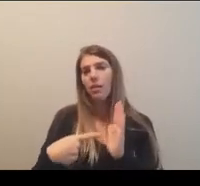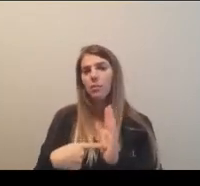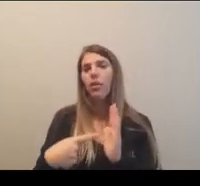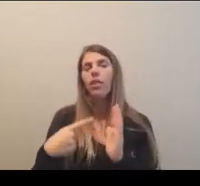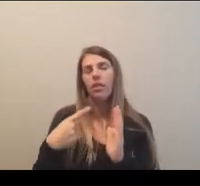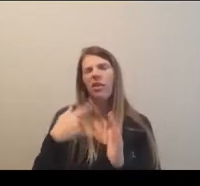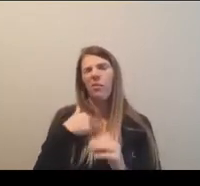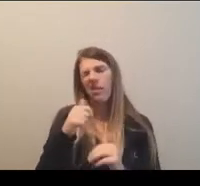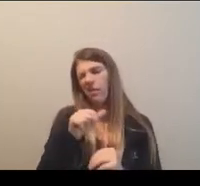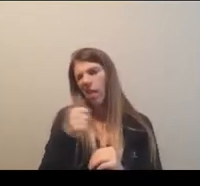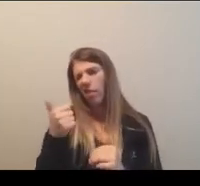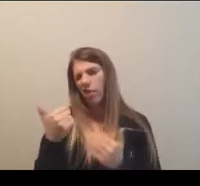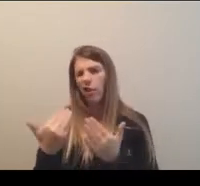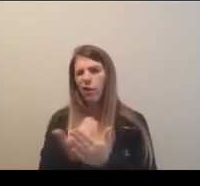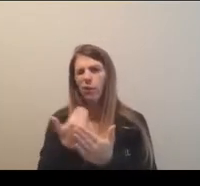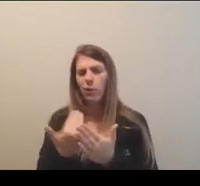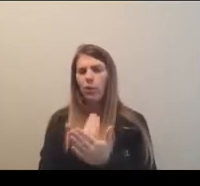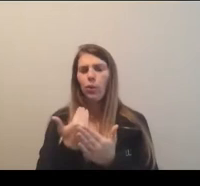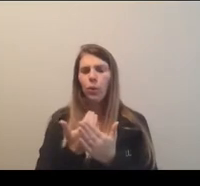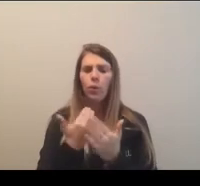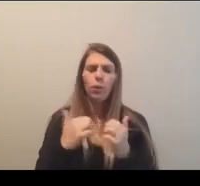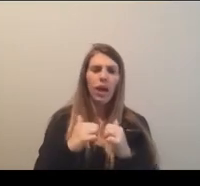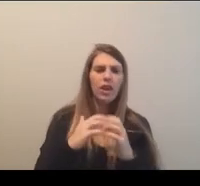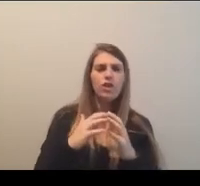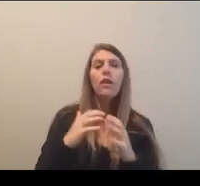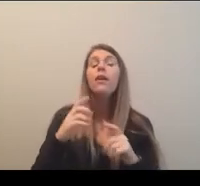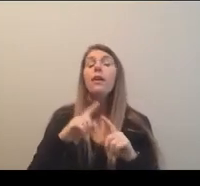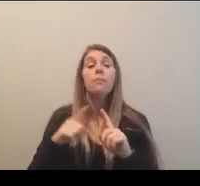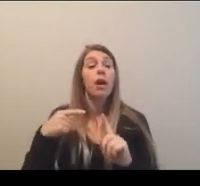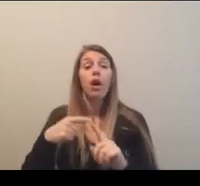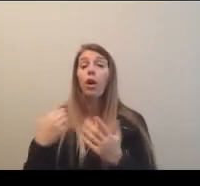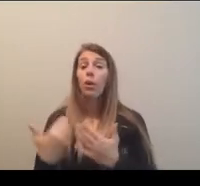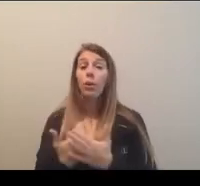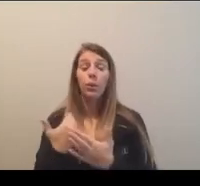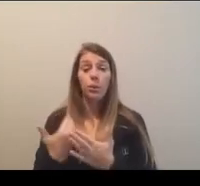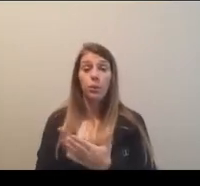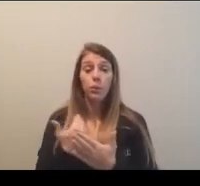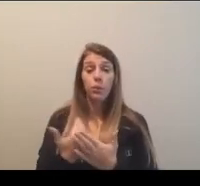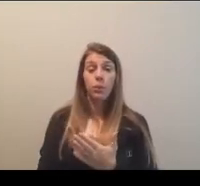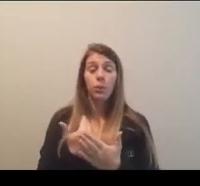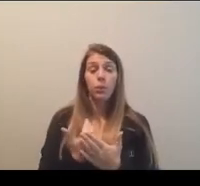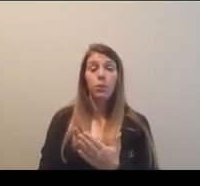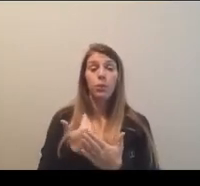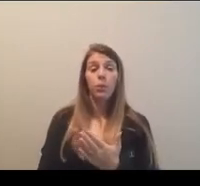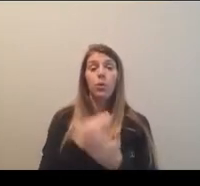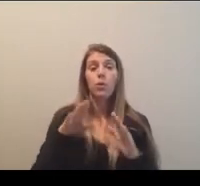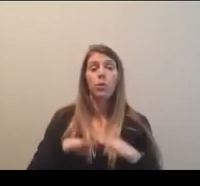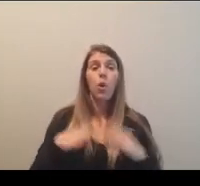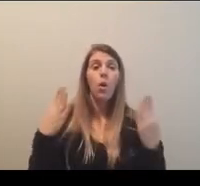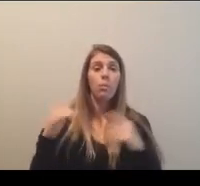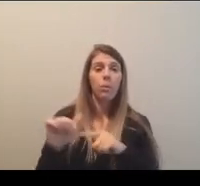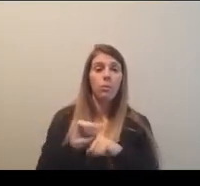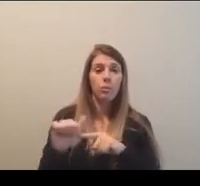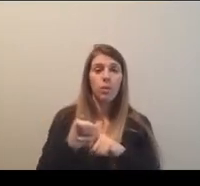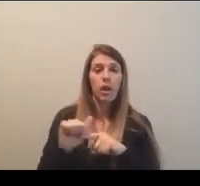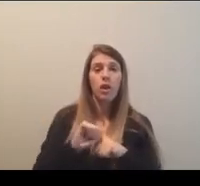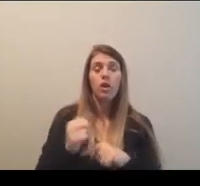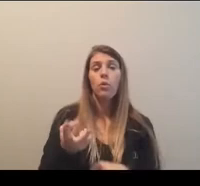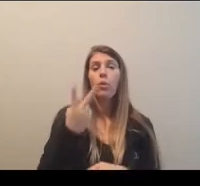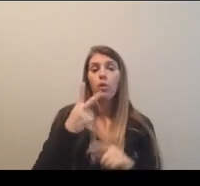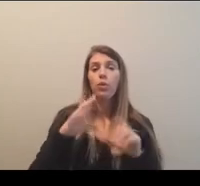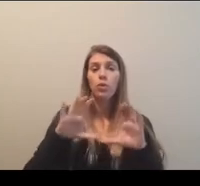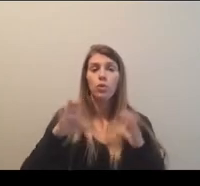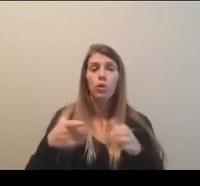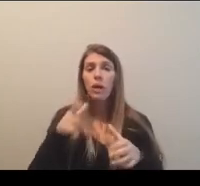and we have other new initiatives and enhanced initiatives, but a new one that is a, um, open practice. And this will be with the two teams that are